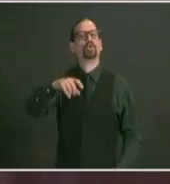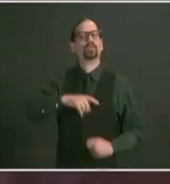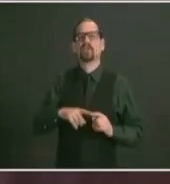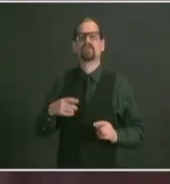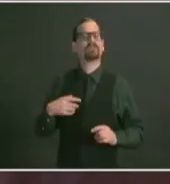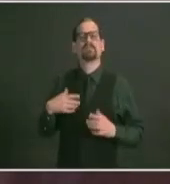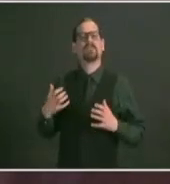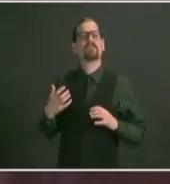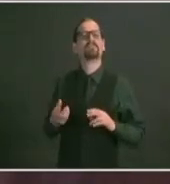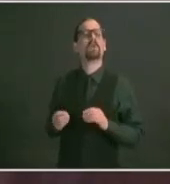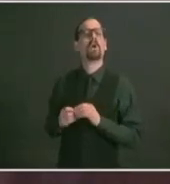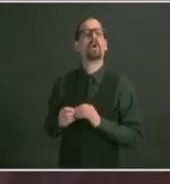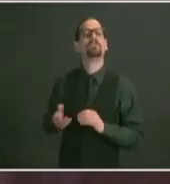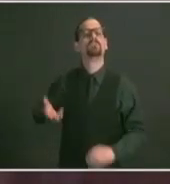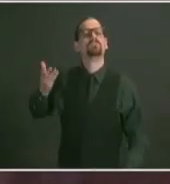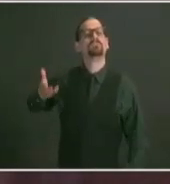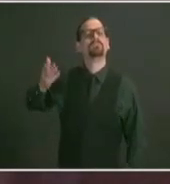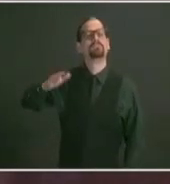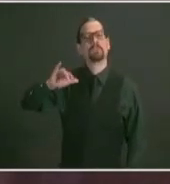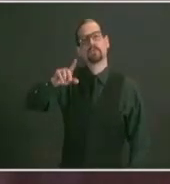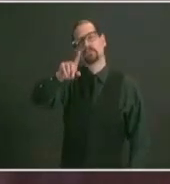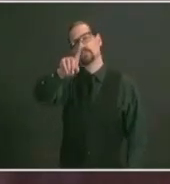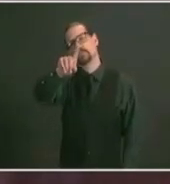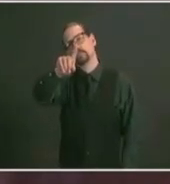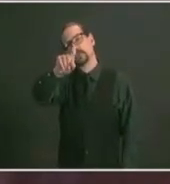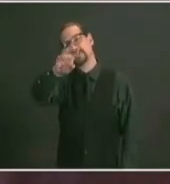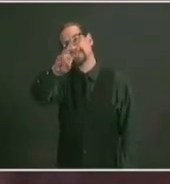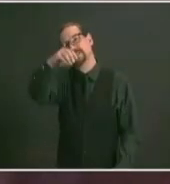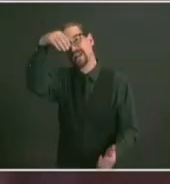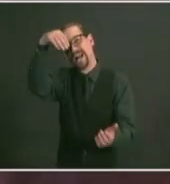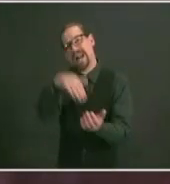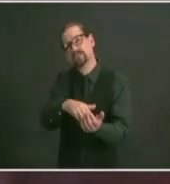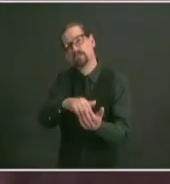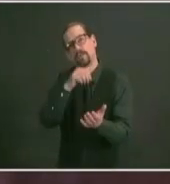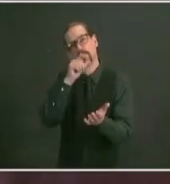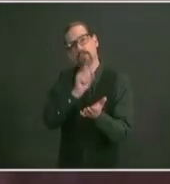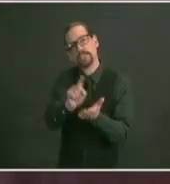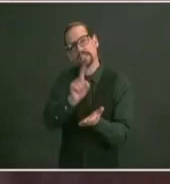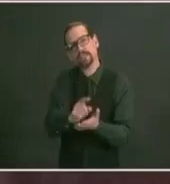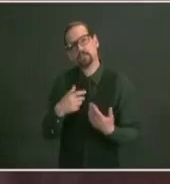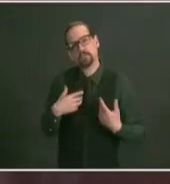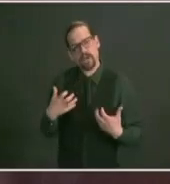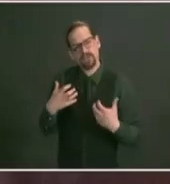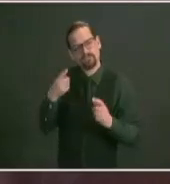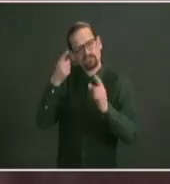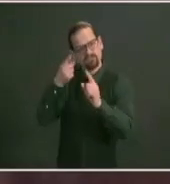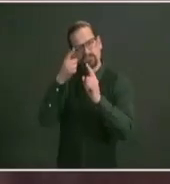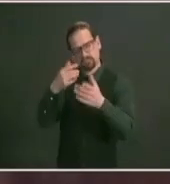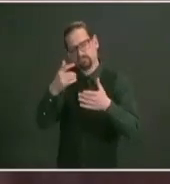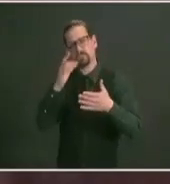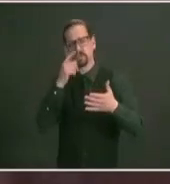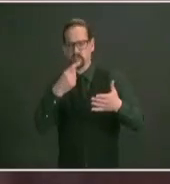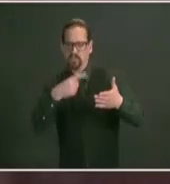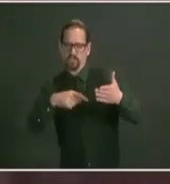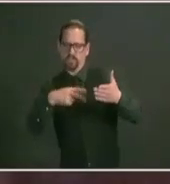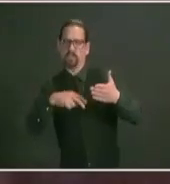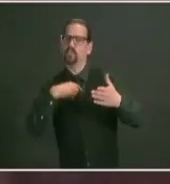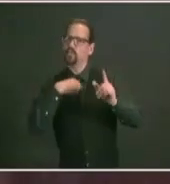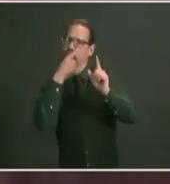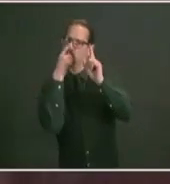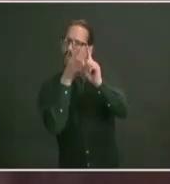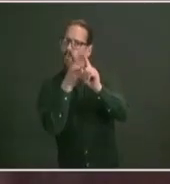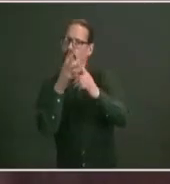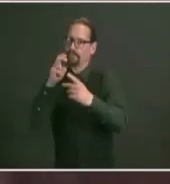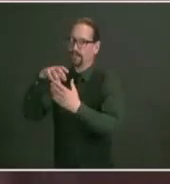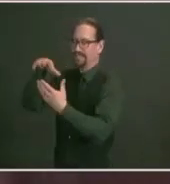end of the month of the allocations because of the supply increases coming to rhode island and because of the infrastructure